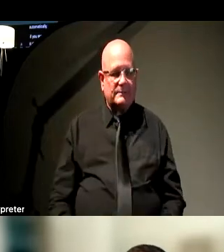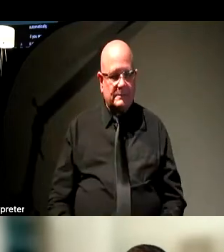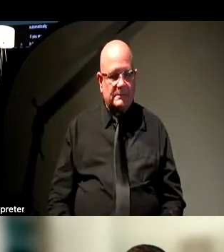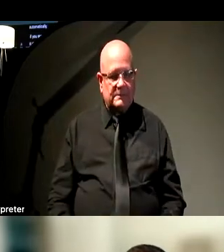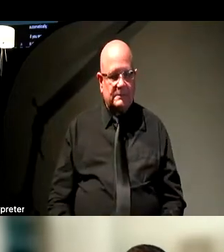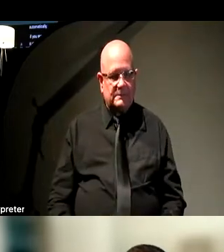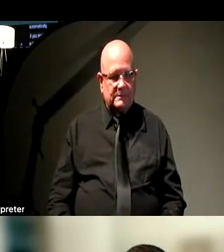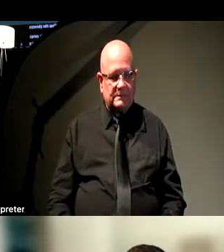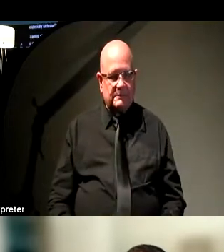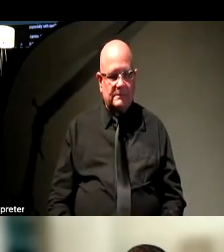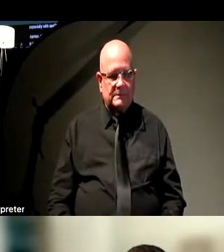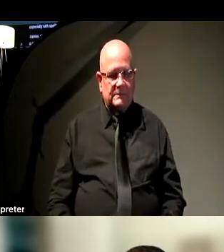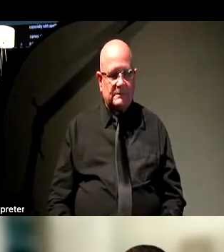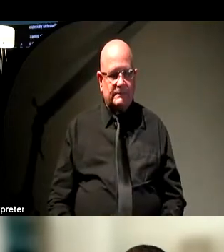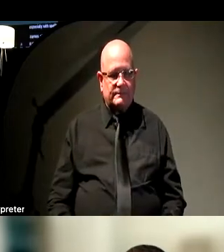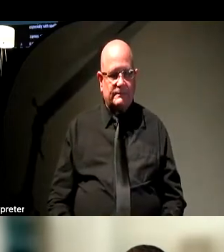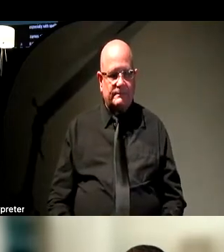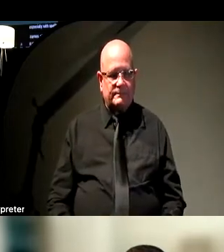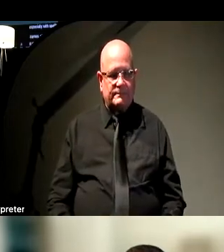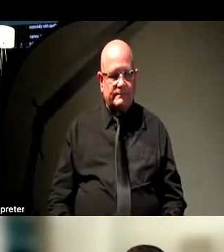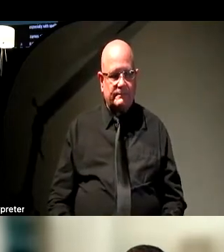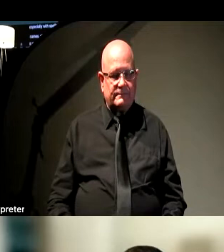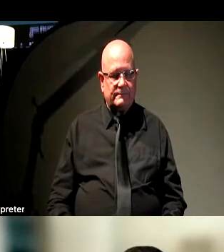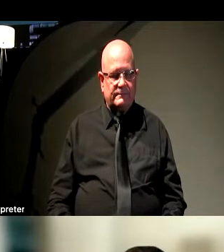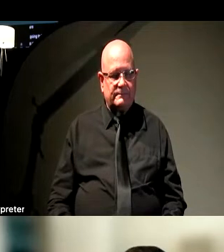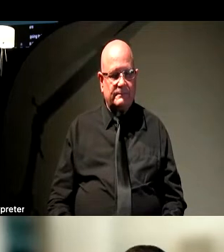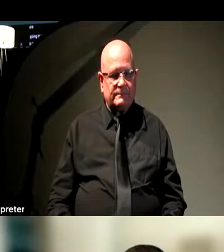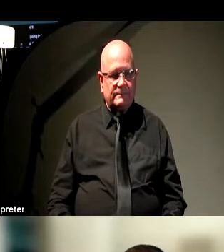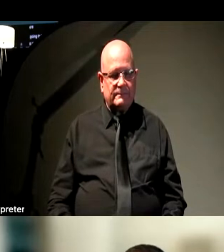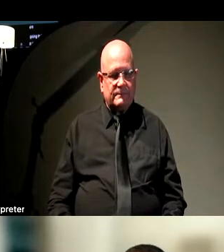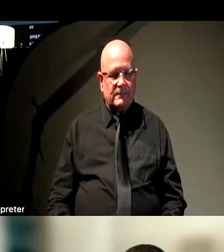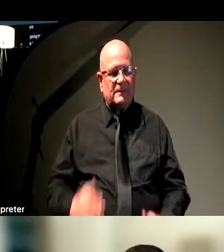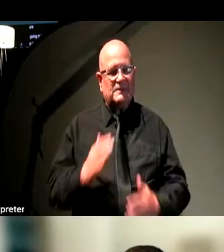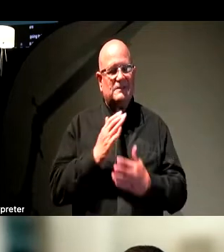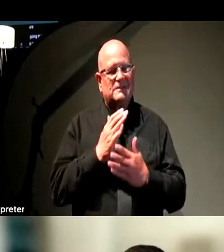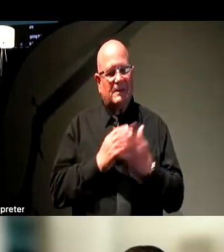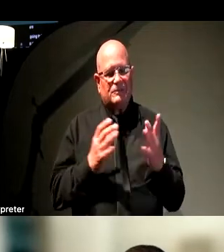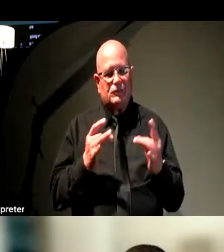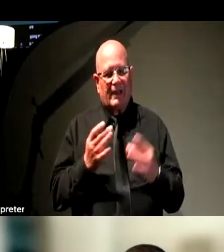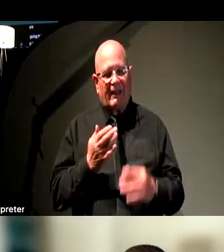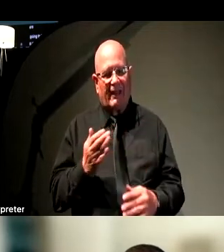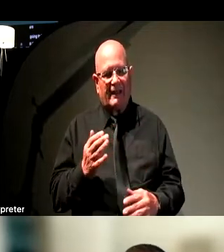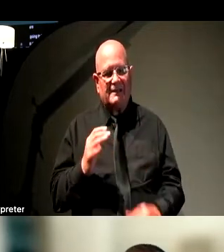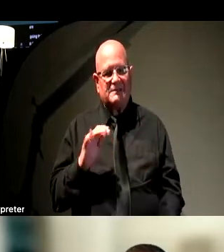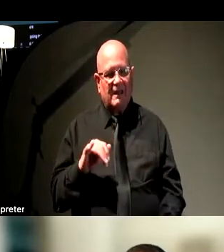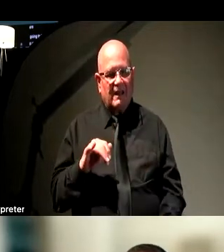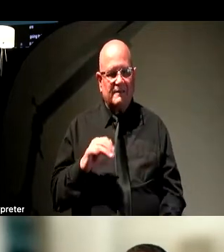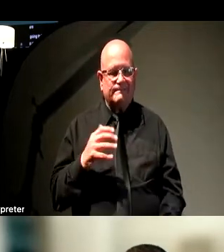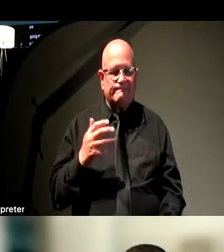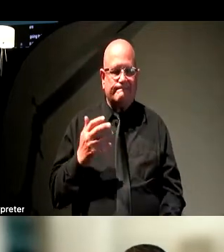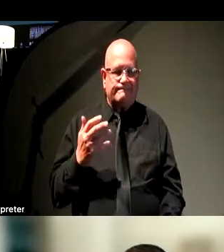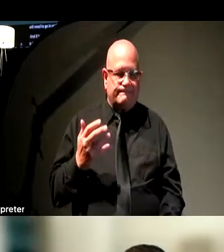tricky things that you'll need to go in and fix. And it's really important to consider as well, what kind